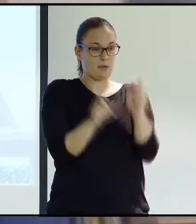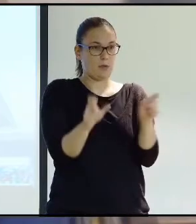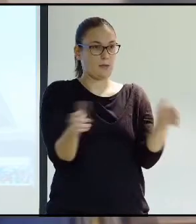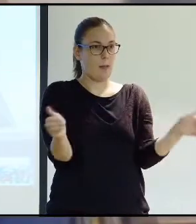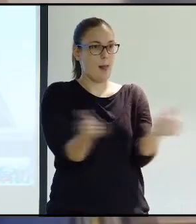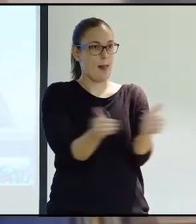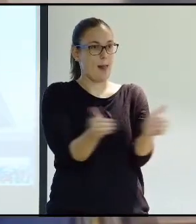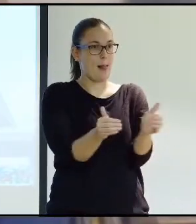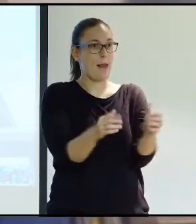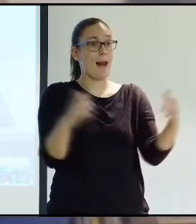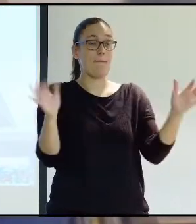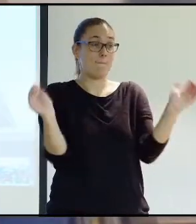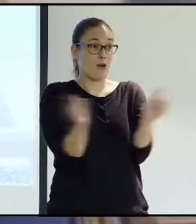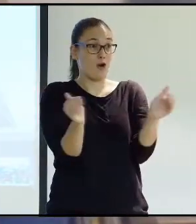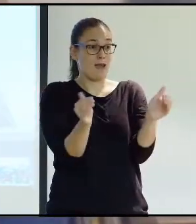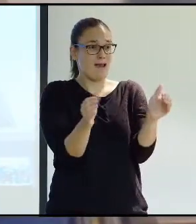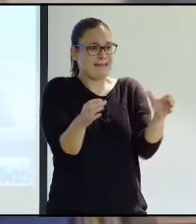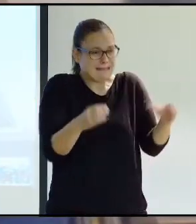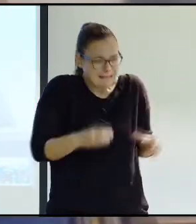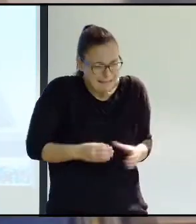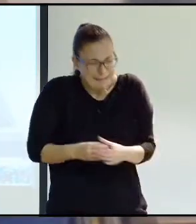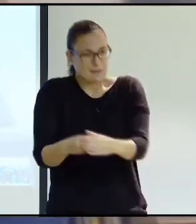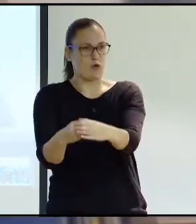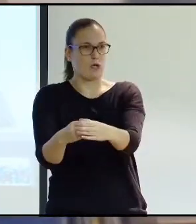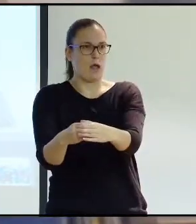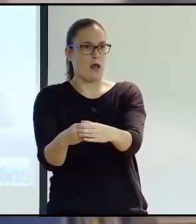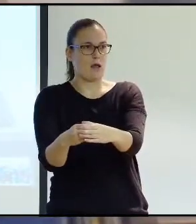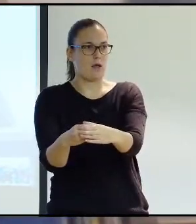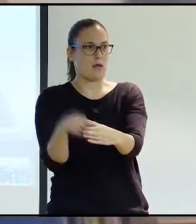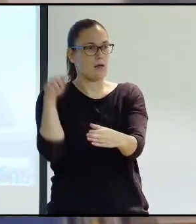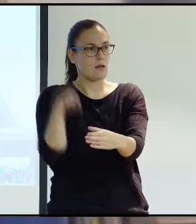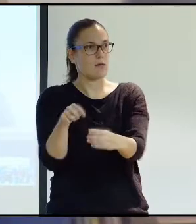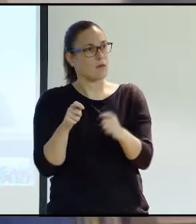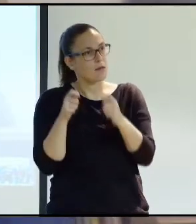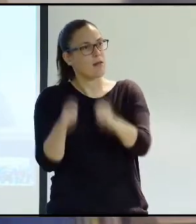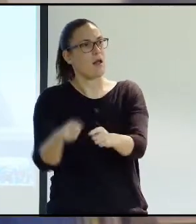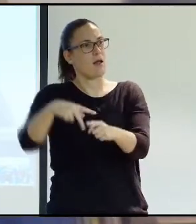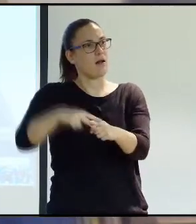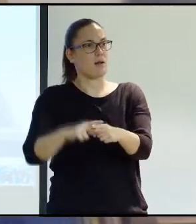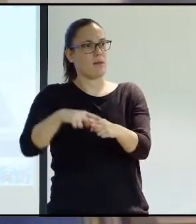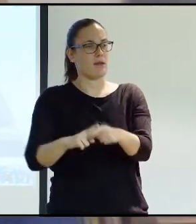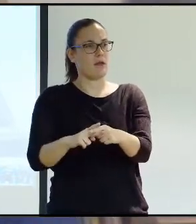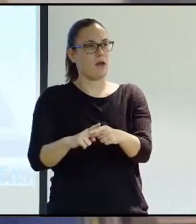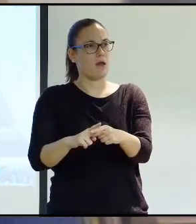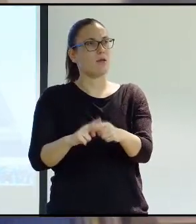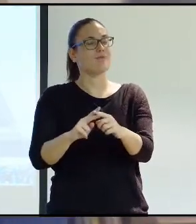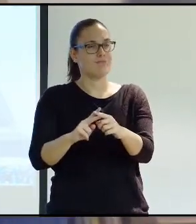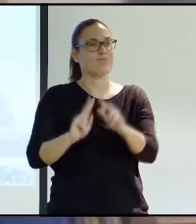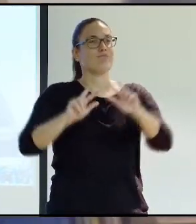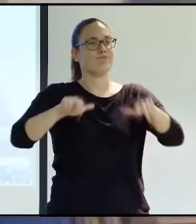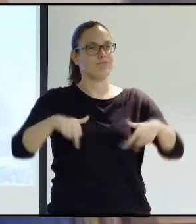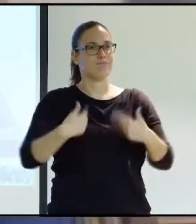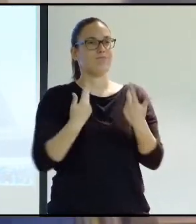and to provide these services to a very large minority, to provide a